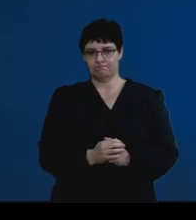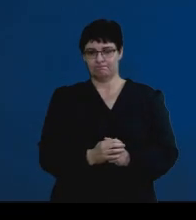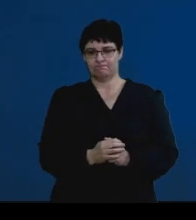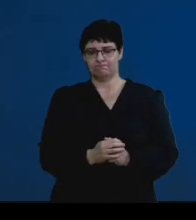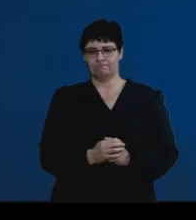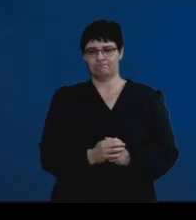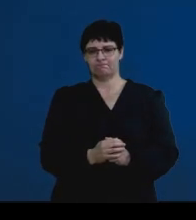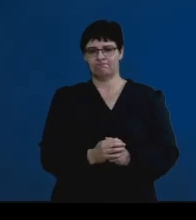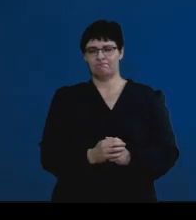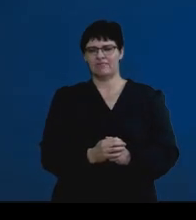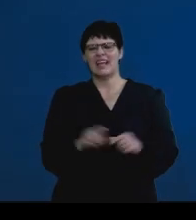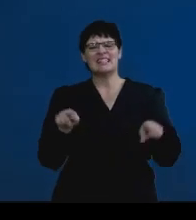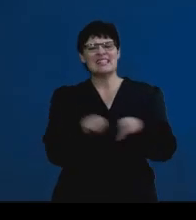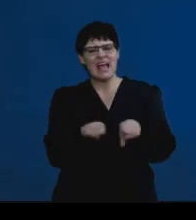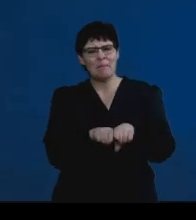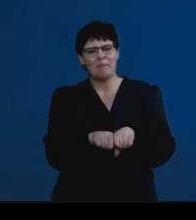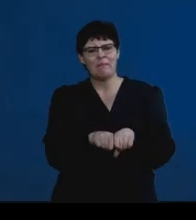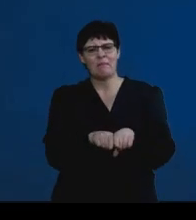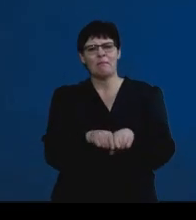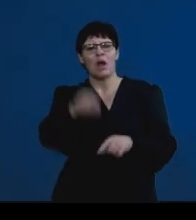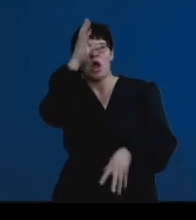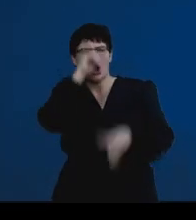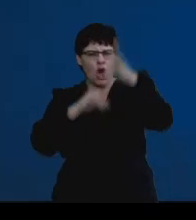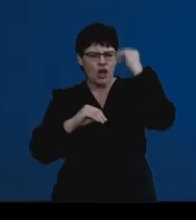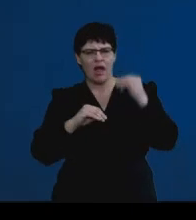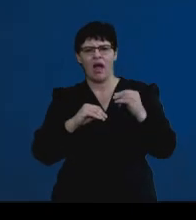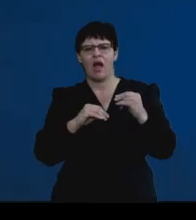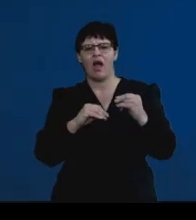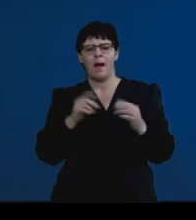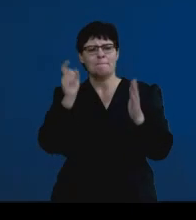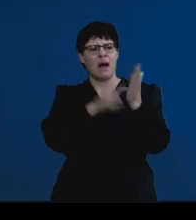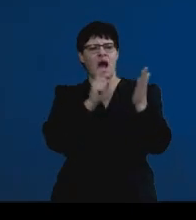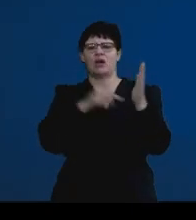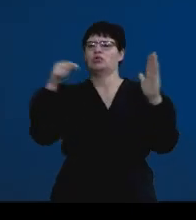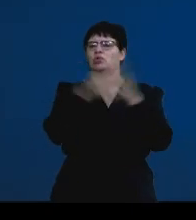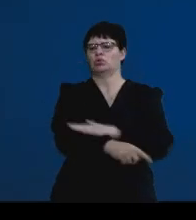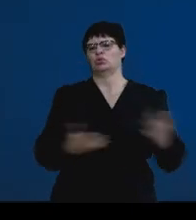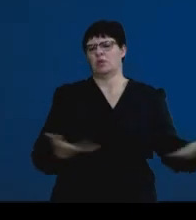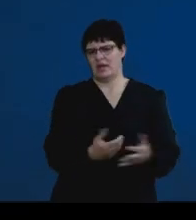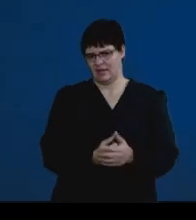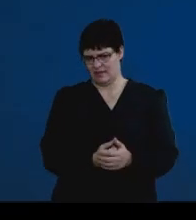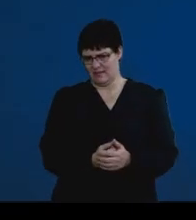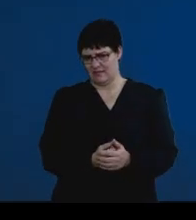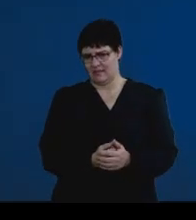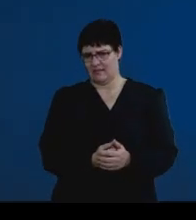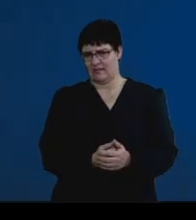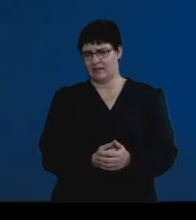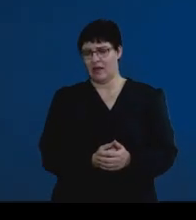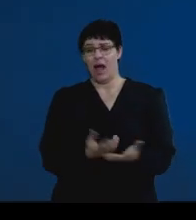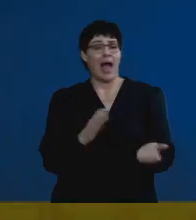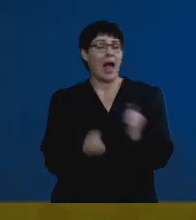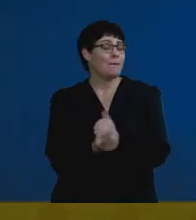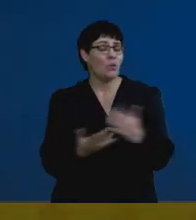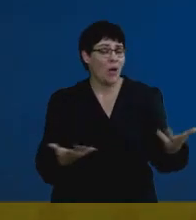We also need to identify where learners tend to lose marks. And this often happens in question four.